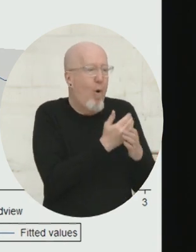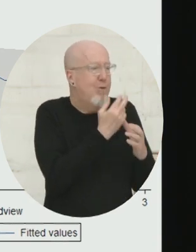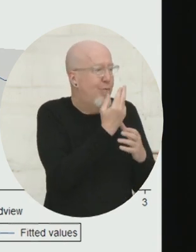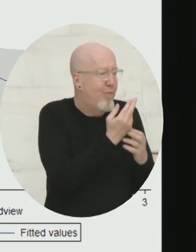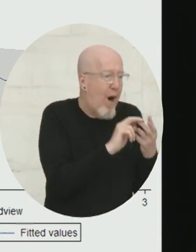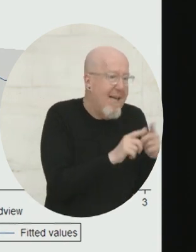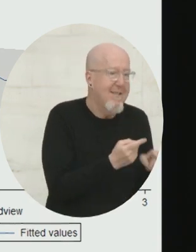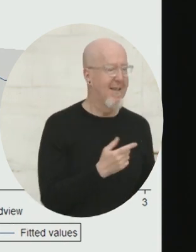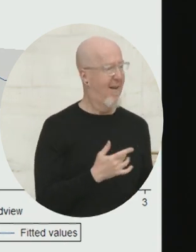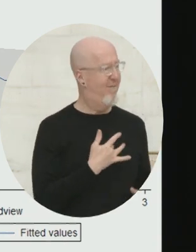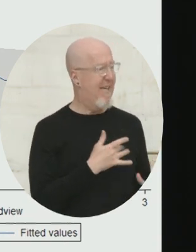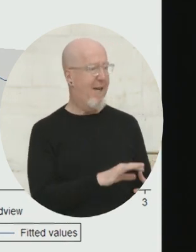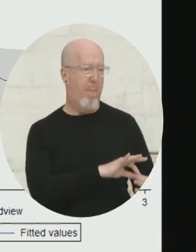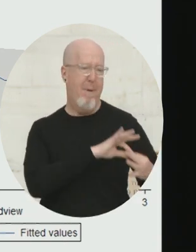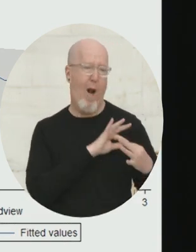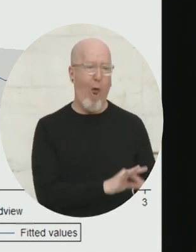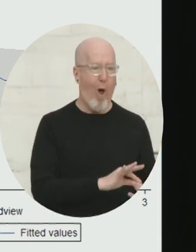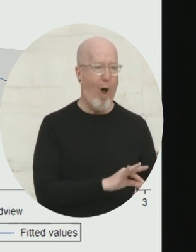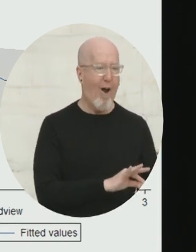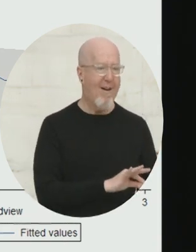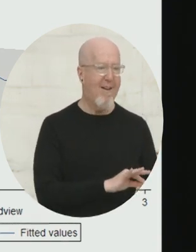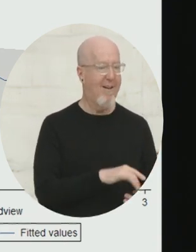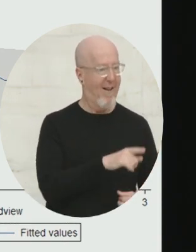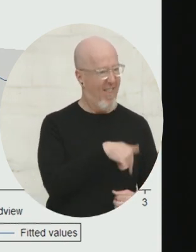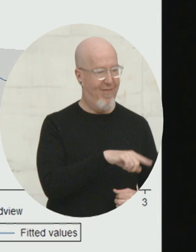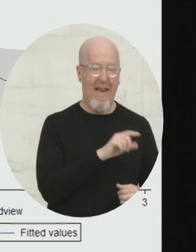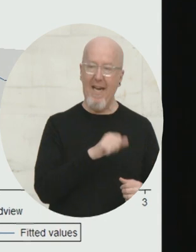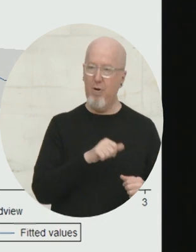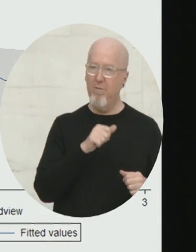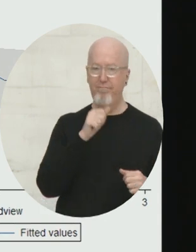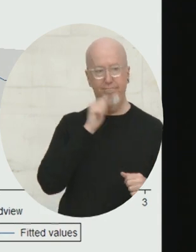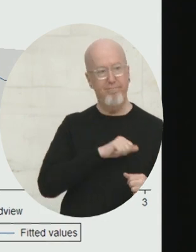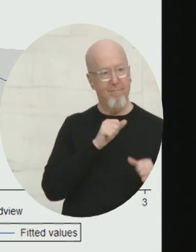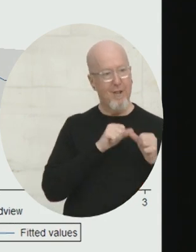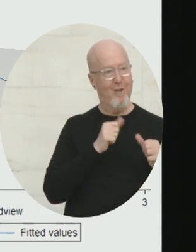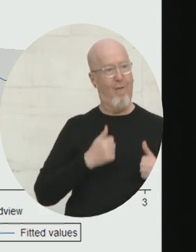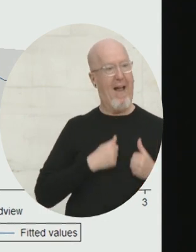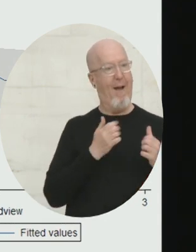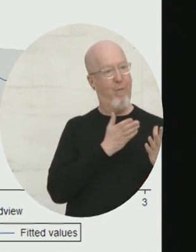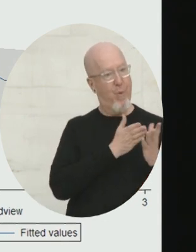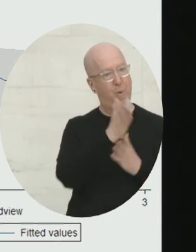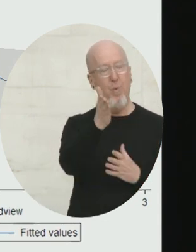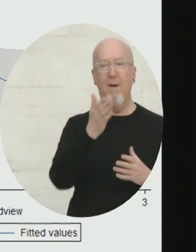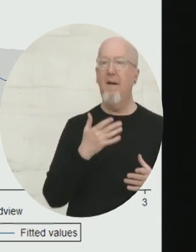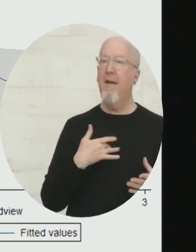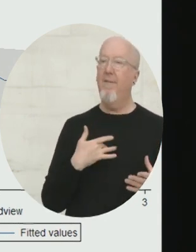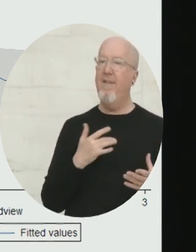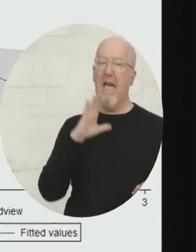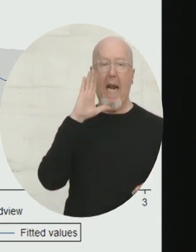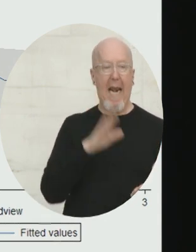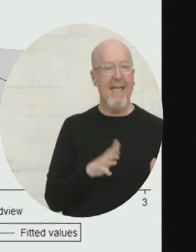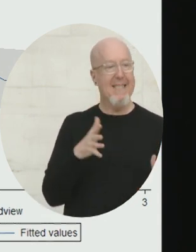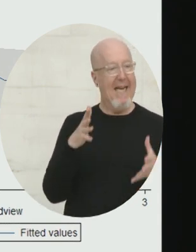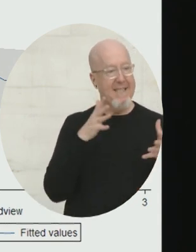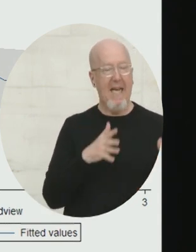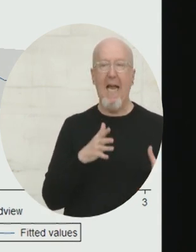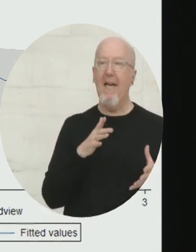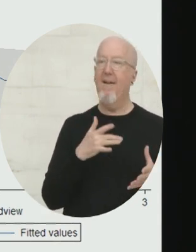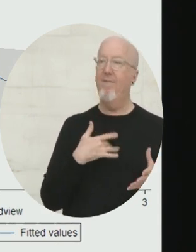belonging, those individuals were able to get through this massive disaster and feel calm, feel less anxiety over time.